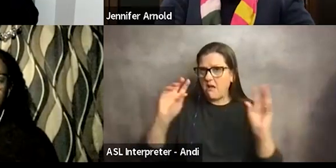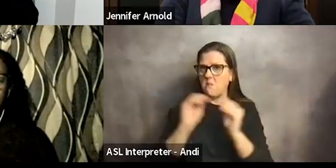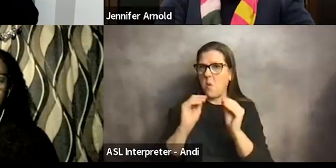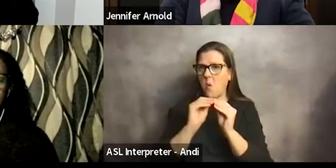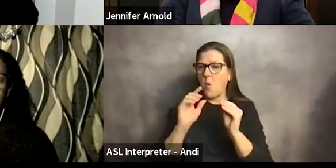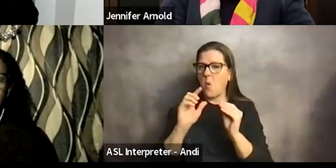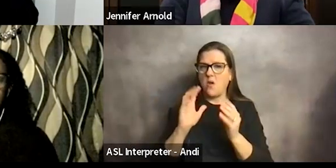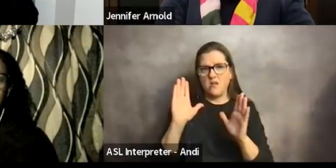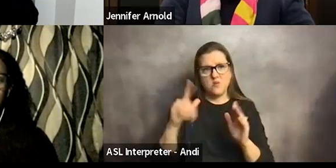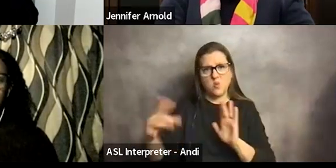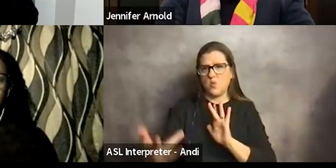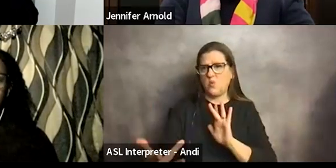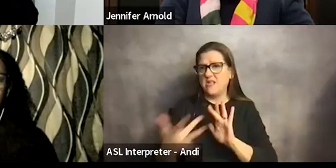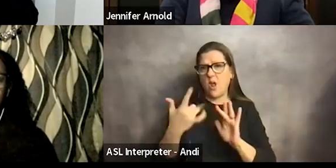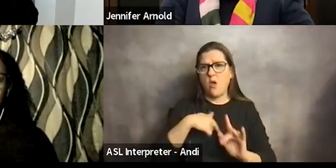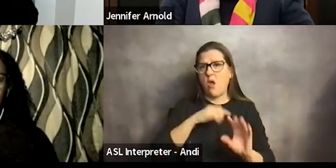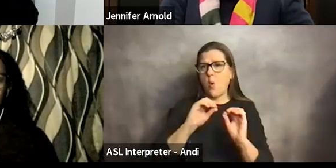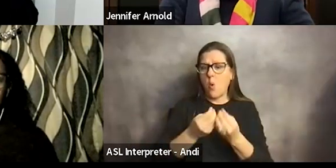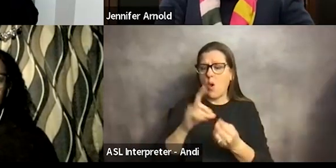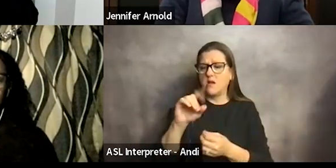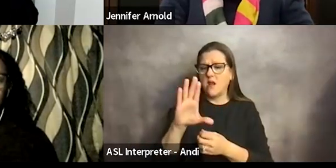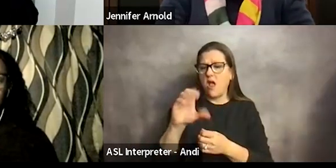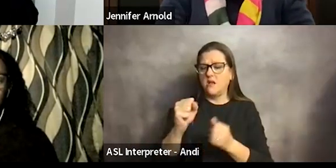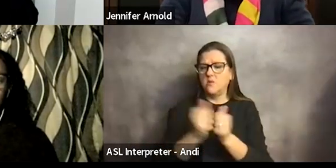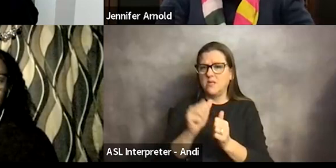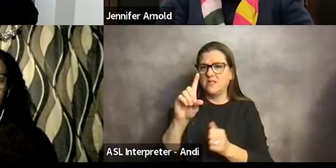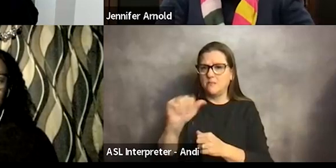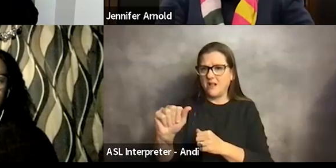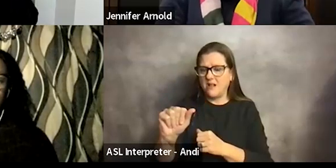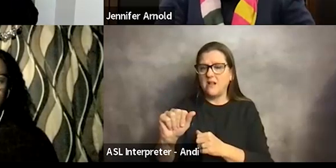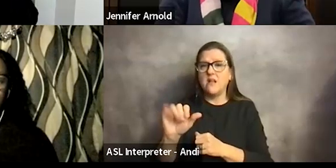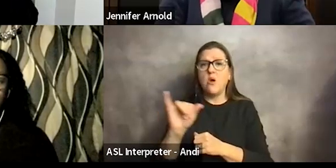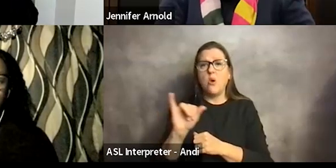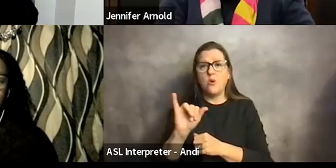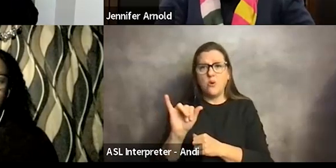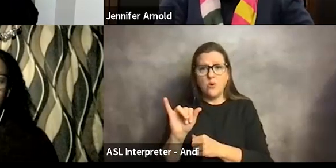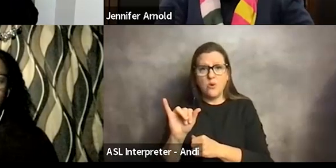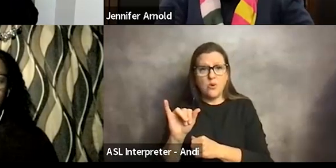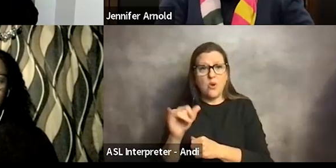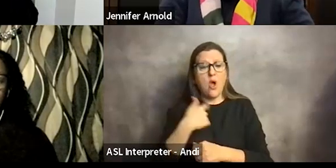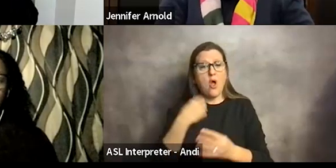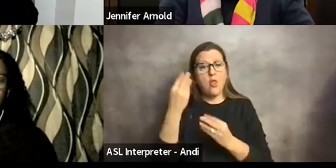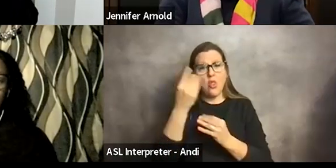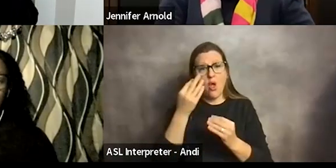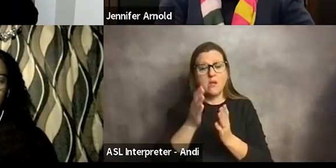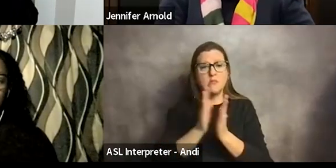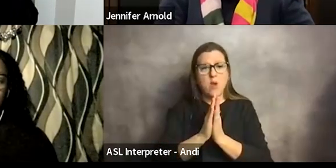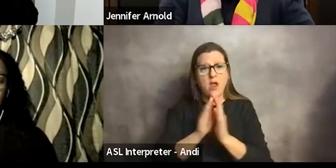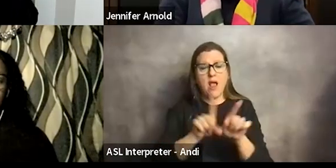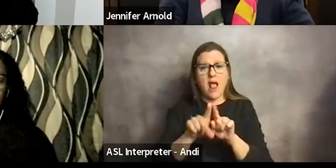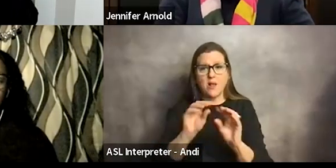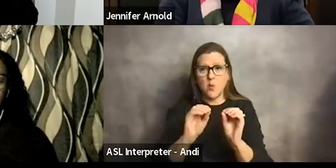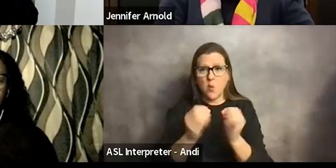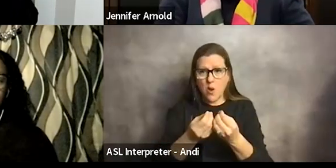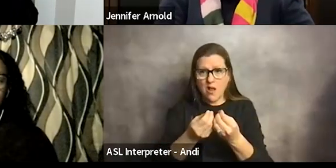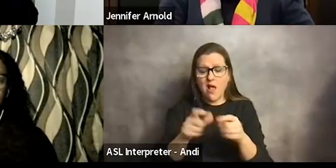our organization, Docs with Disabilities. And then as a final note, I just want to say that our thoughts and our prayers as an organization and